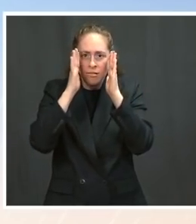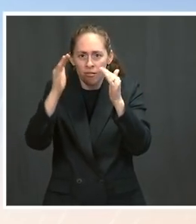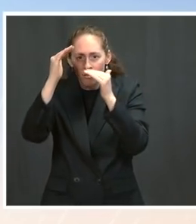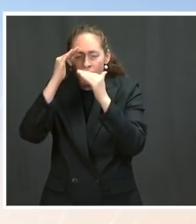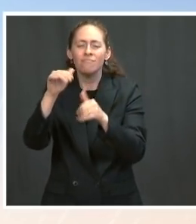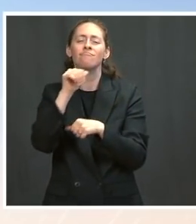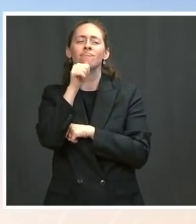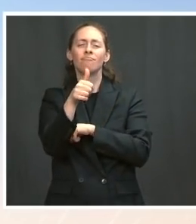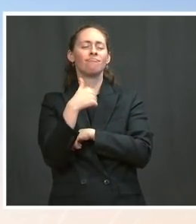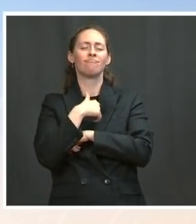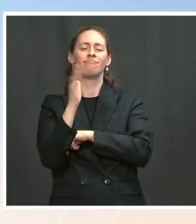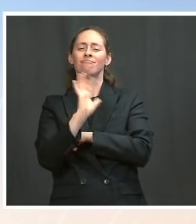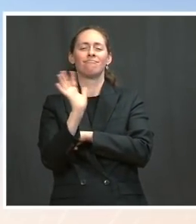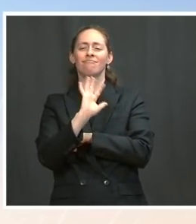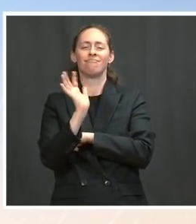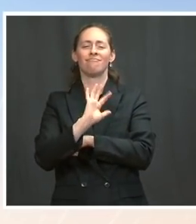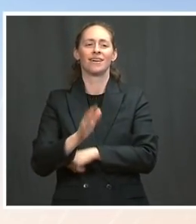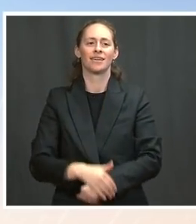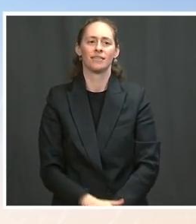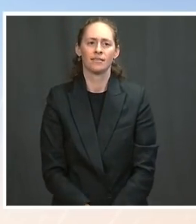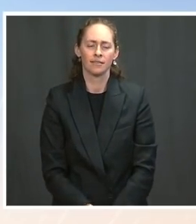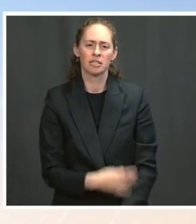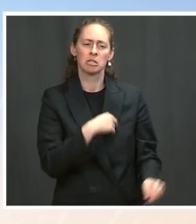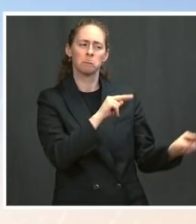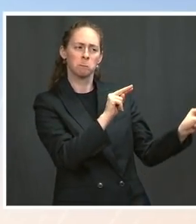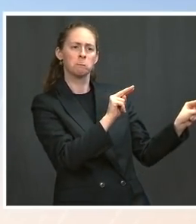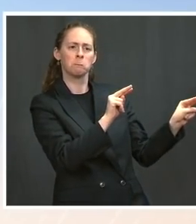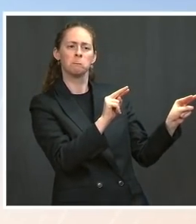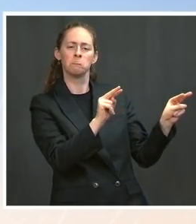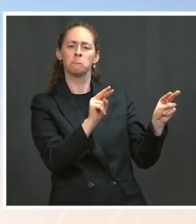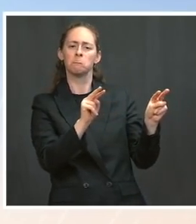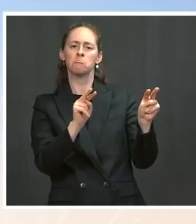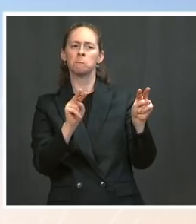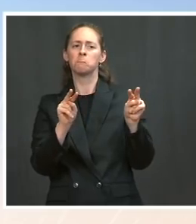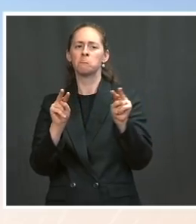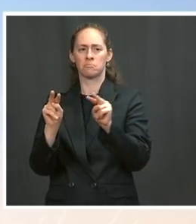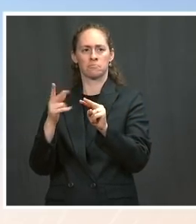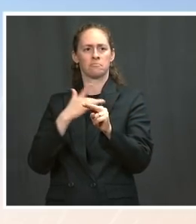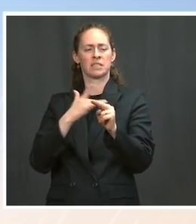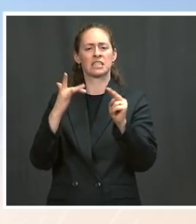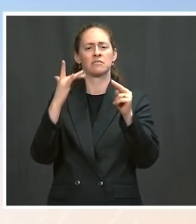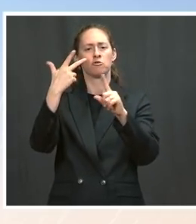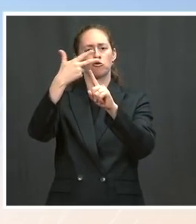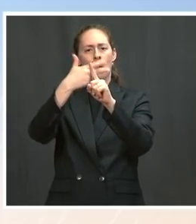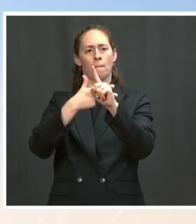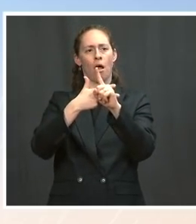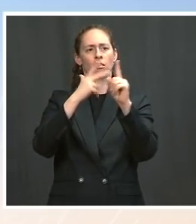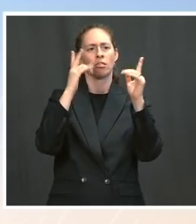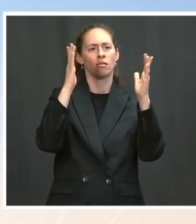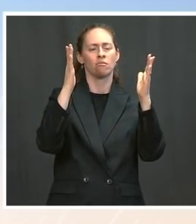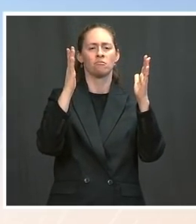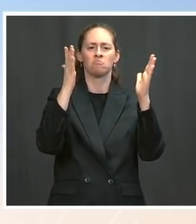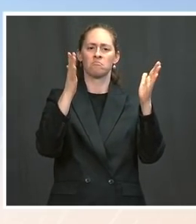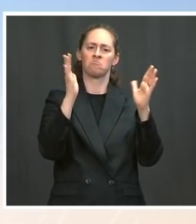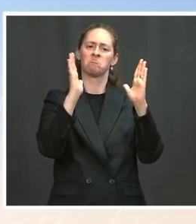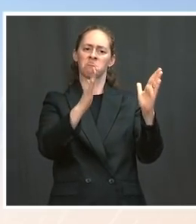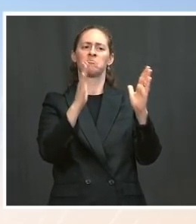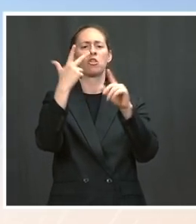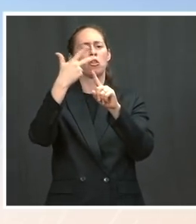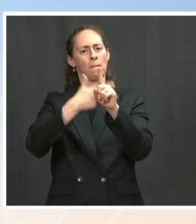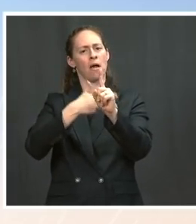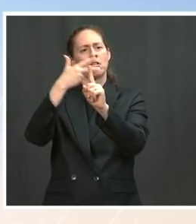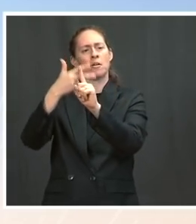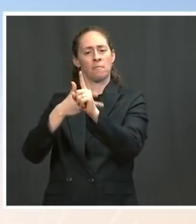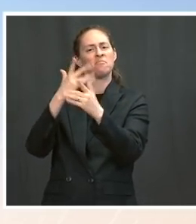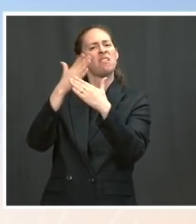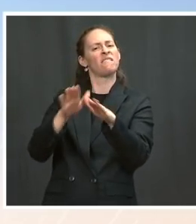So we look at it as across the course of three months, there was an average of 500,000 jobs that were created. The prior administration